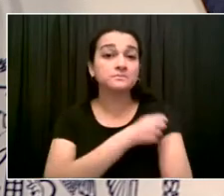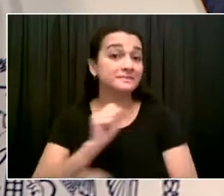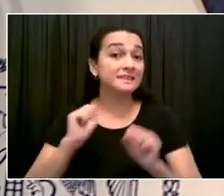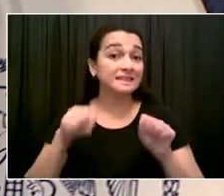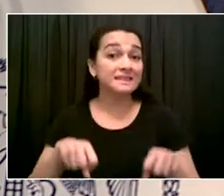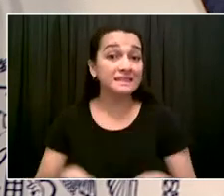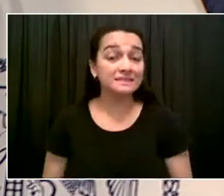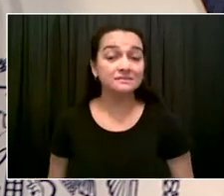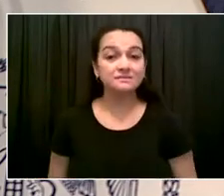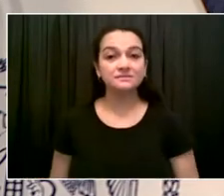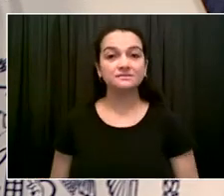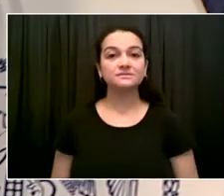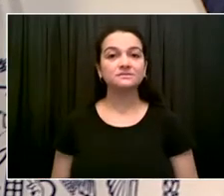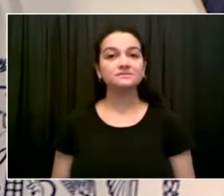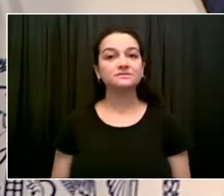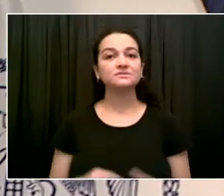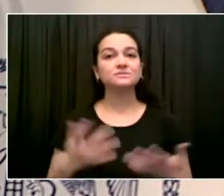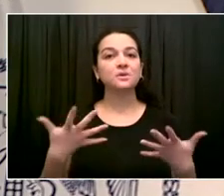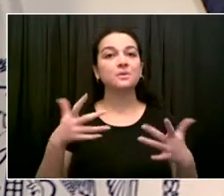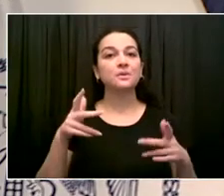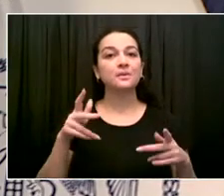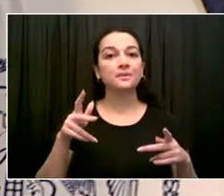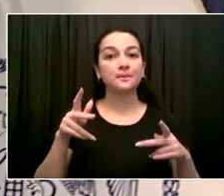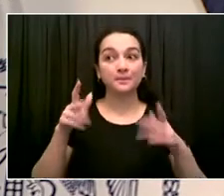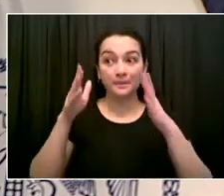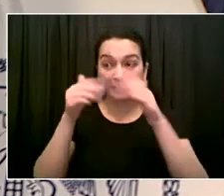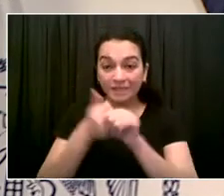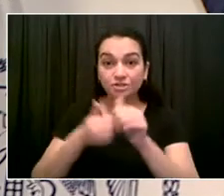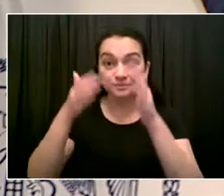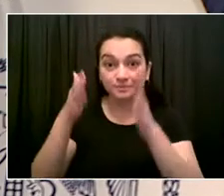everyone's sake, and get everyone vaccinated.